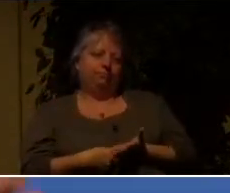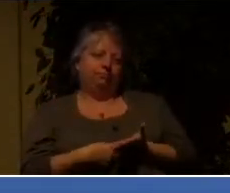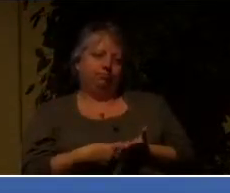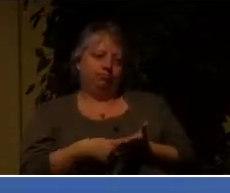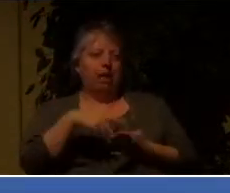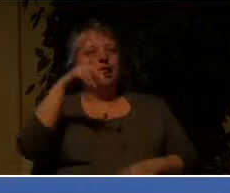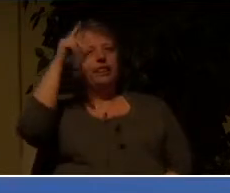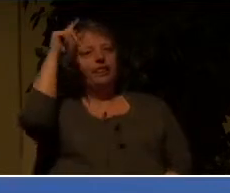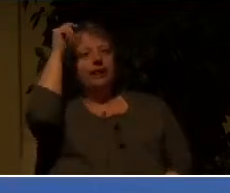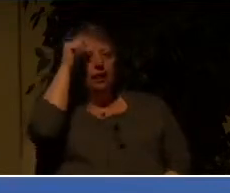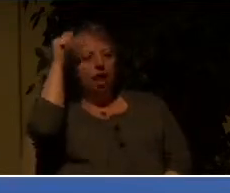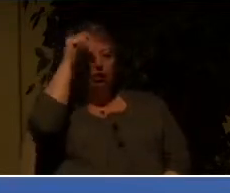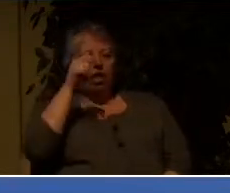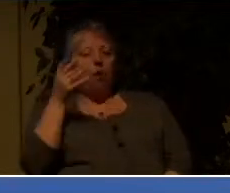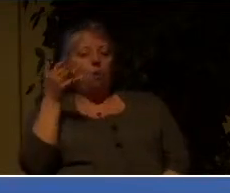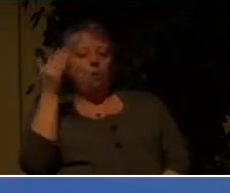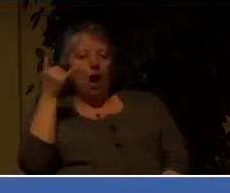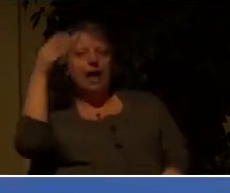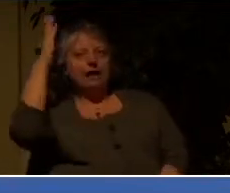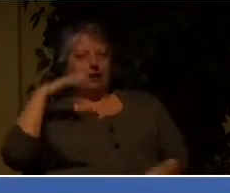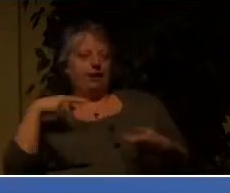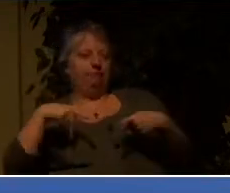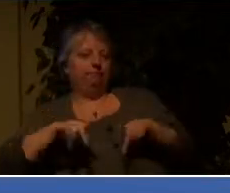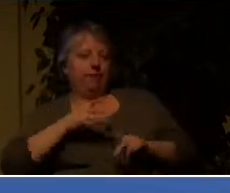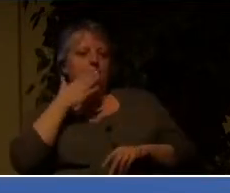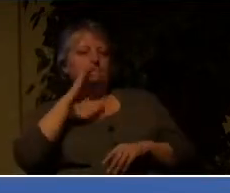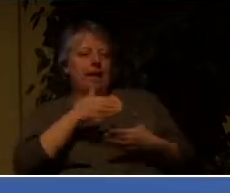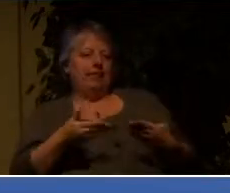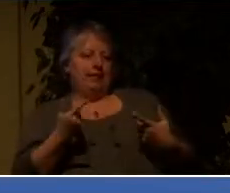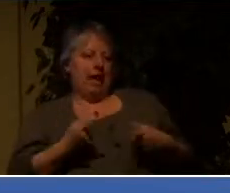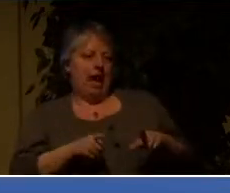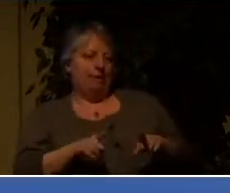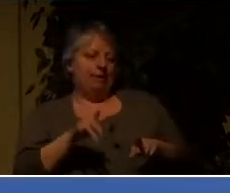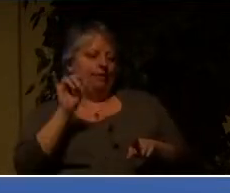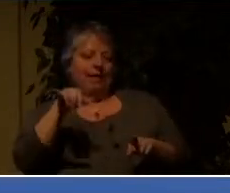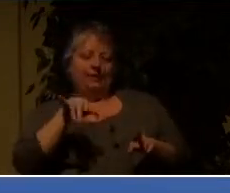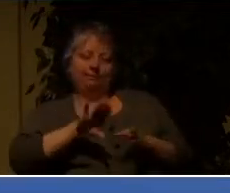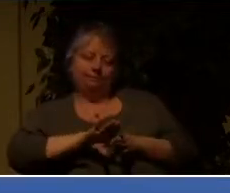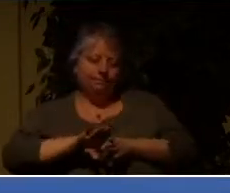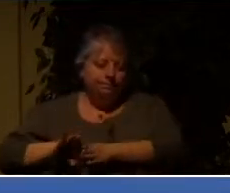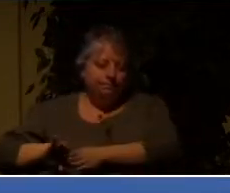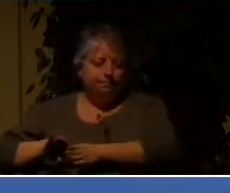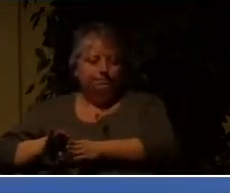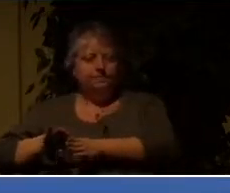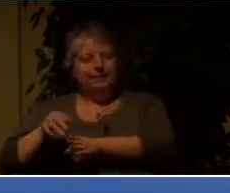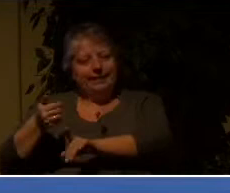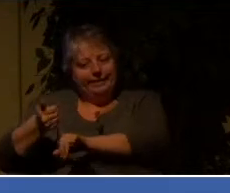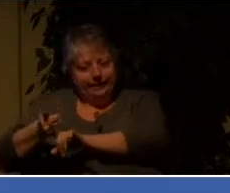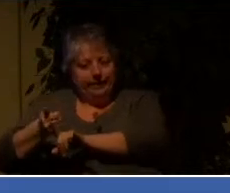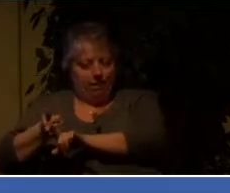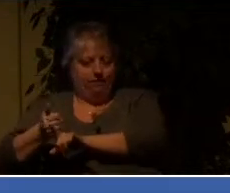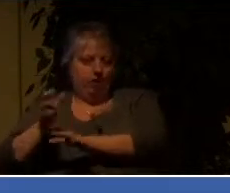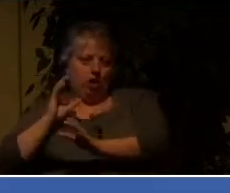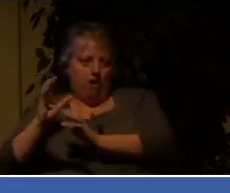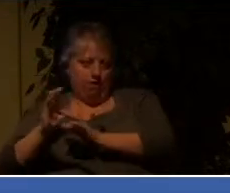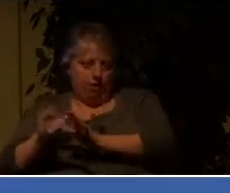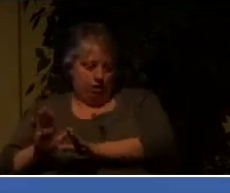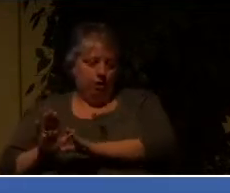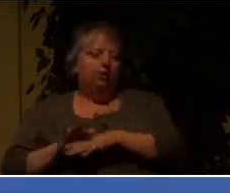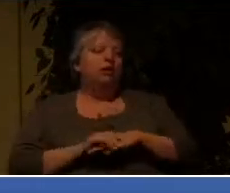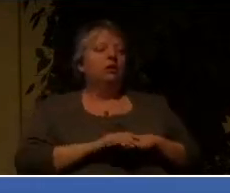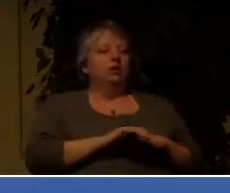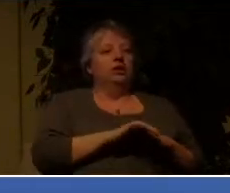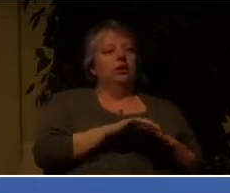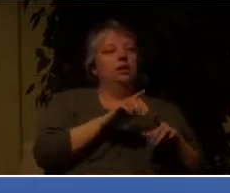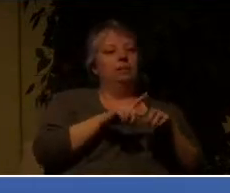theologically why God allows that to happen. That's a whole conversation in itself. The sovereignty of God in scripture for God's